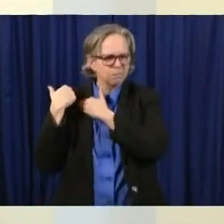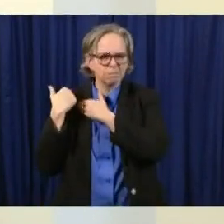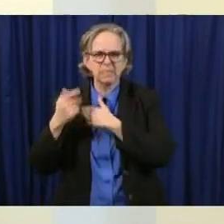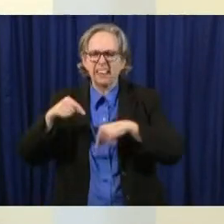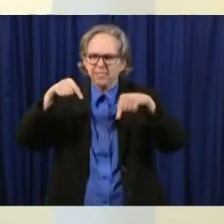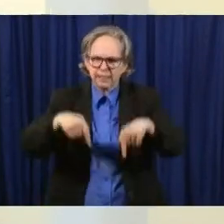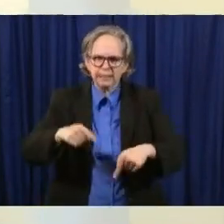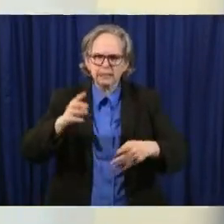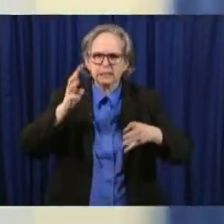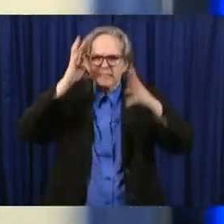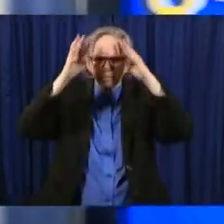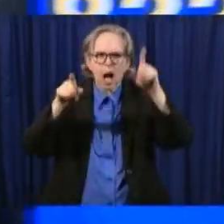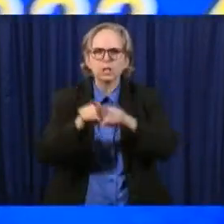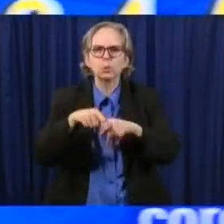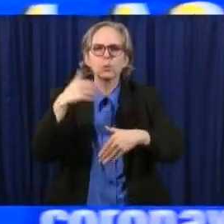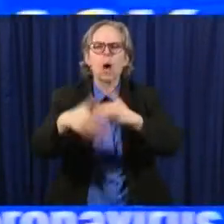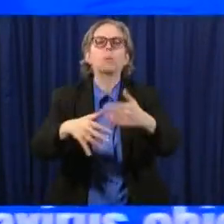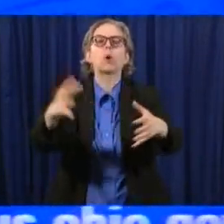thank you